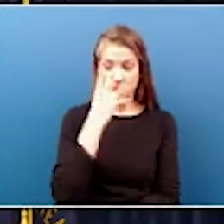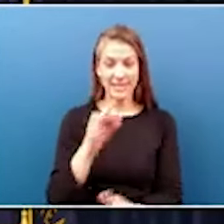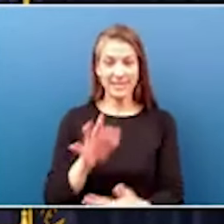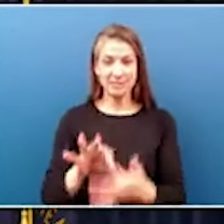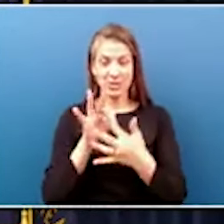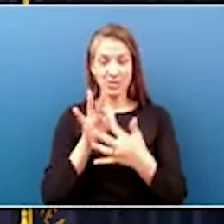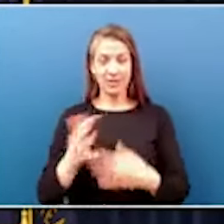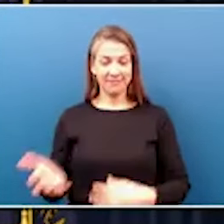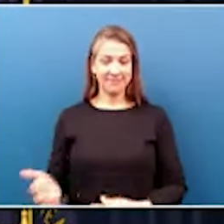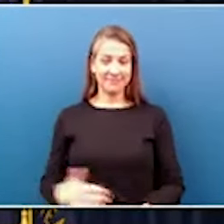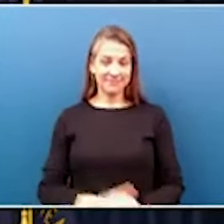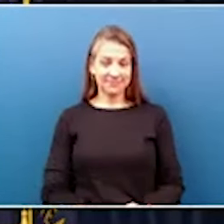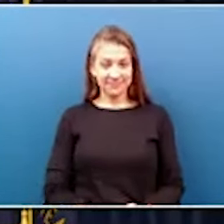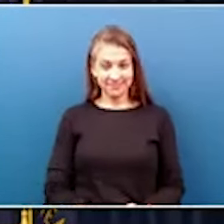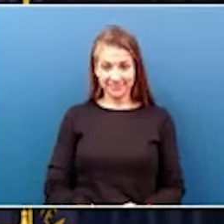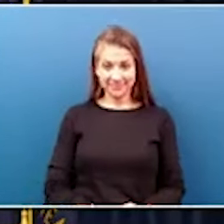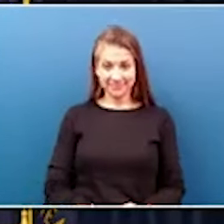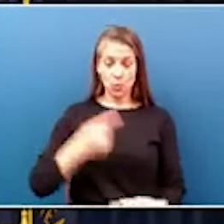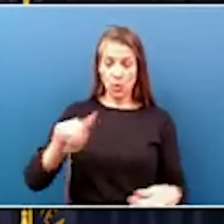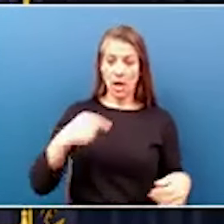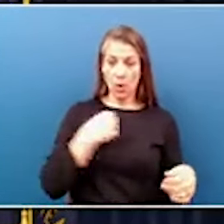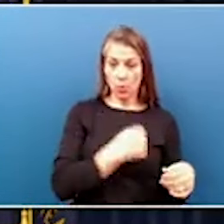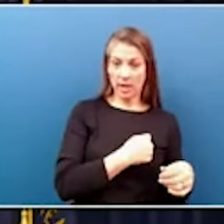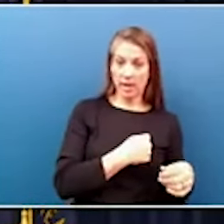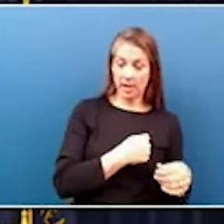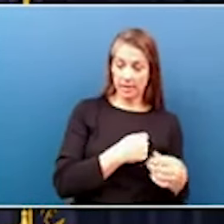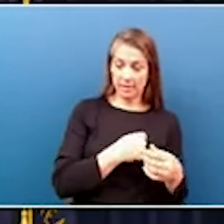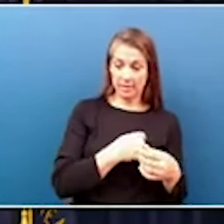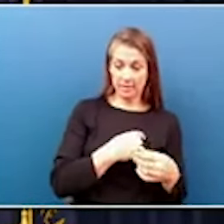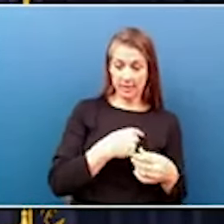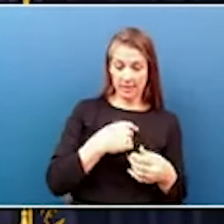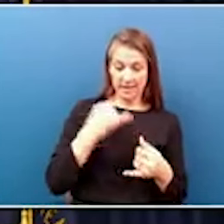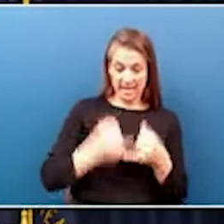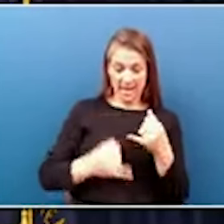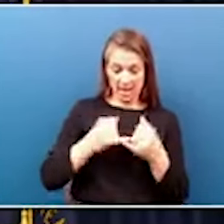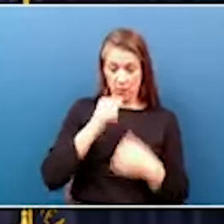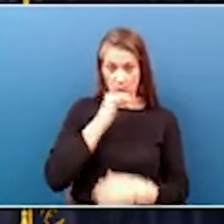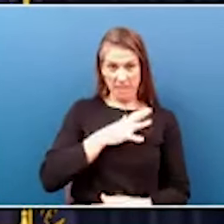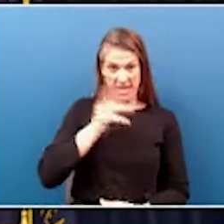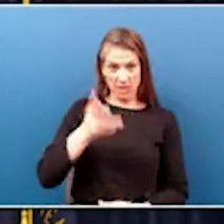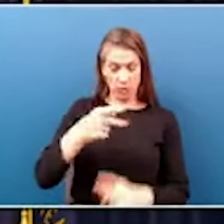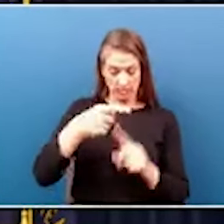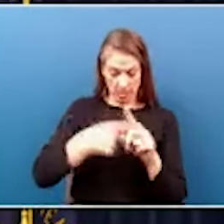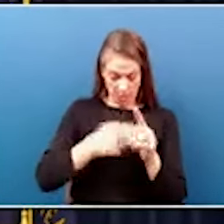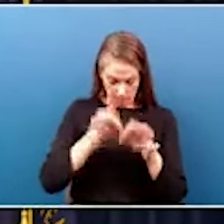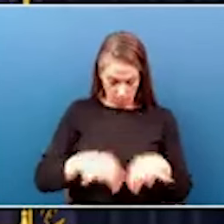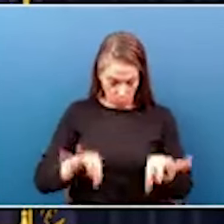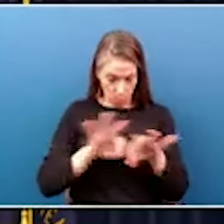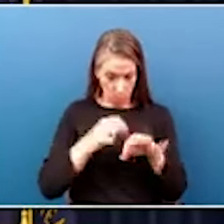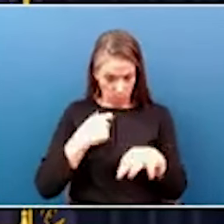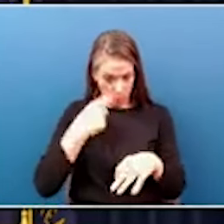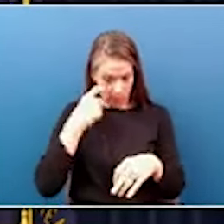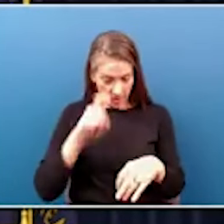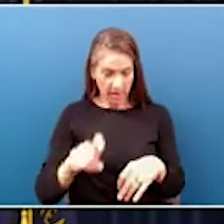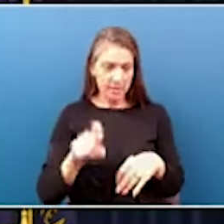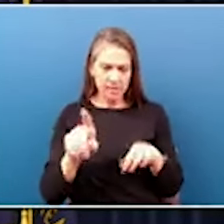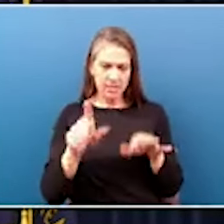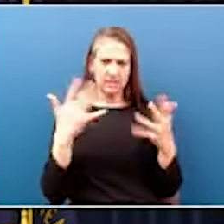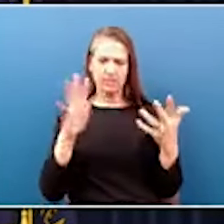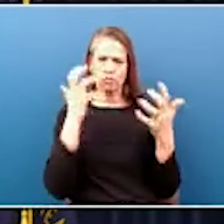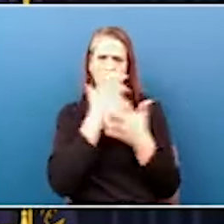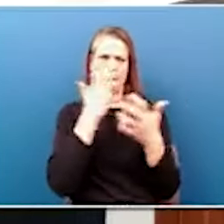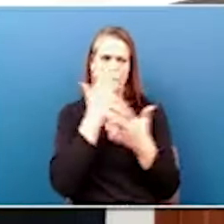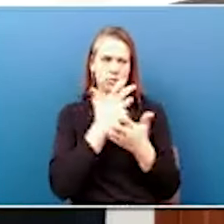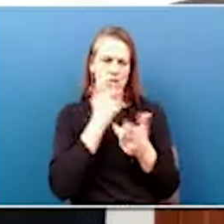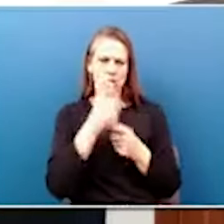As we approach the end of Women's History Month, it's important that we recognize the incredible contributions and leadership of